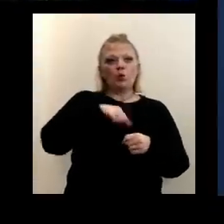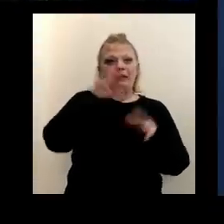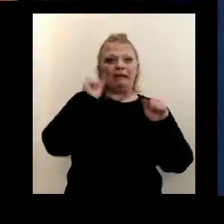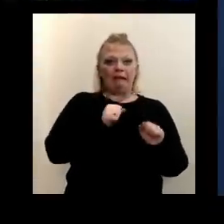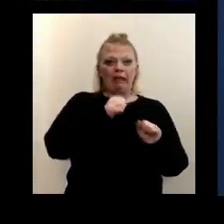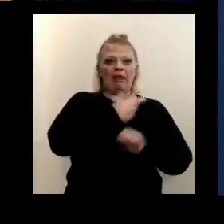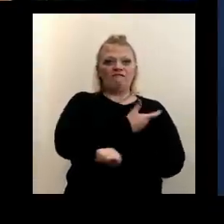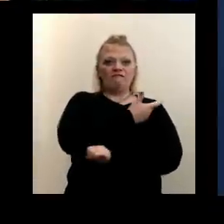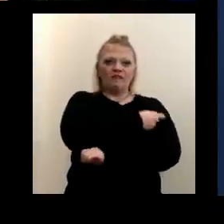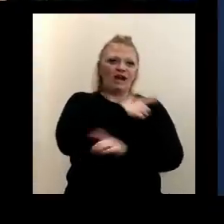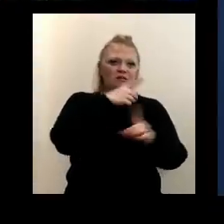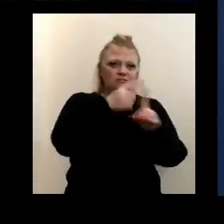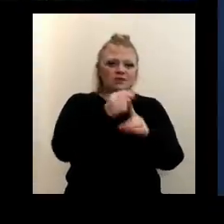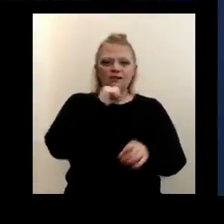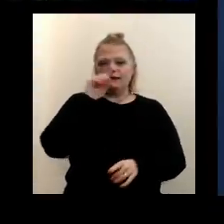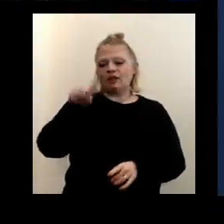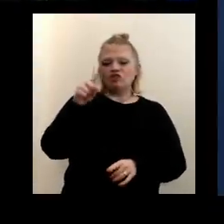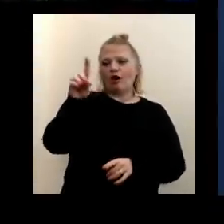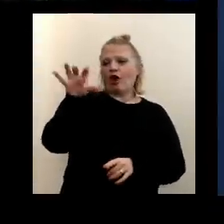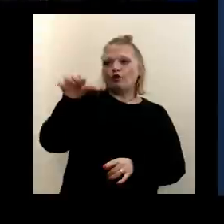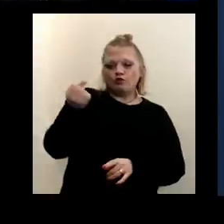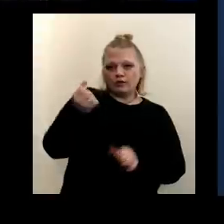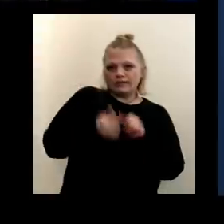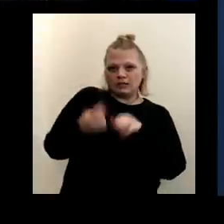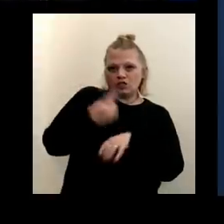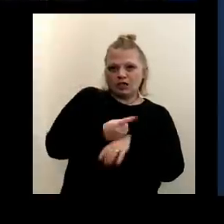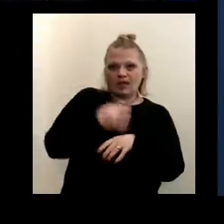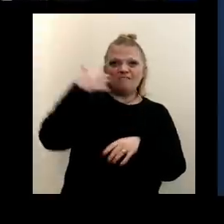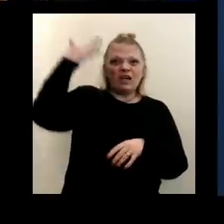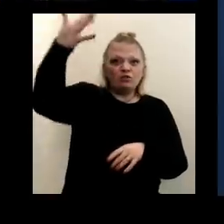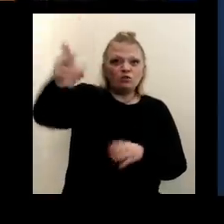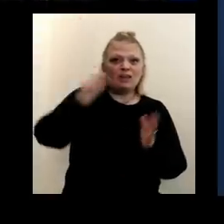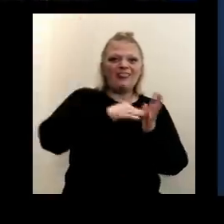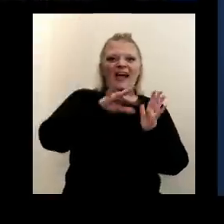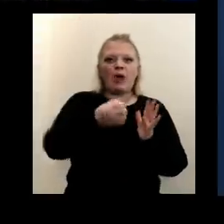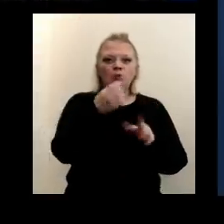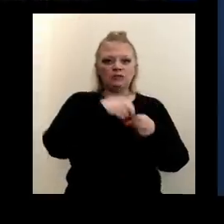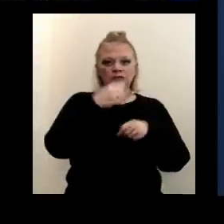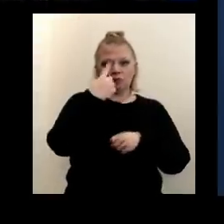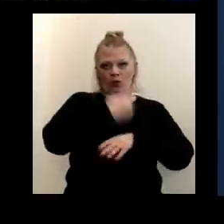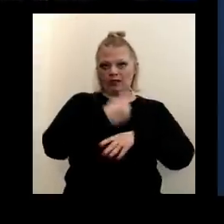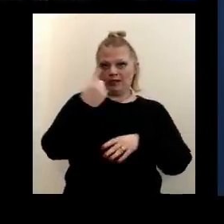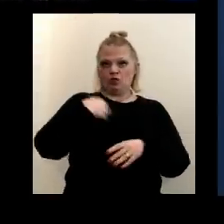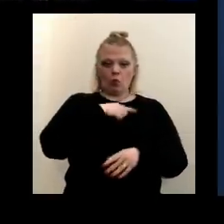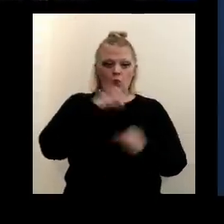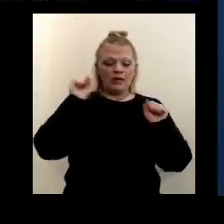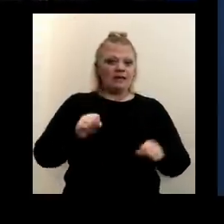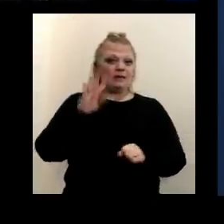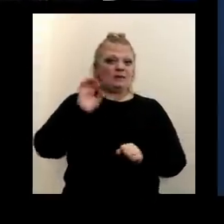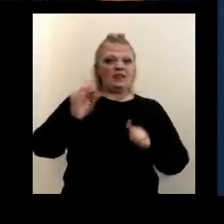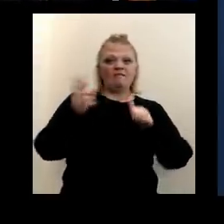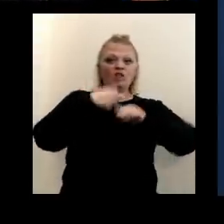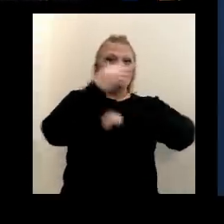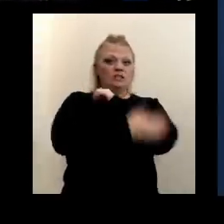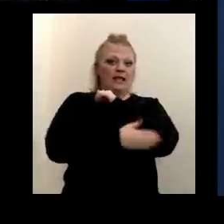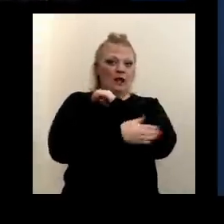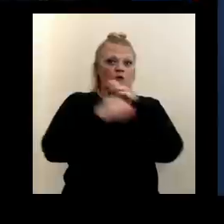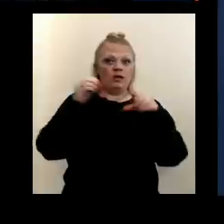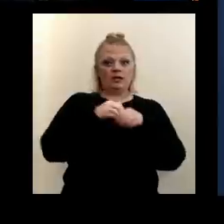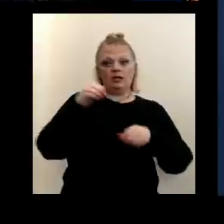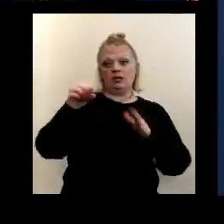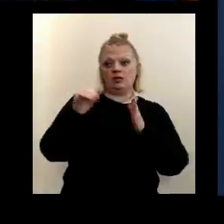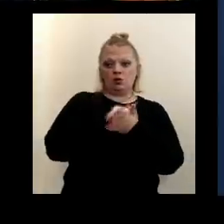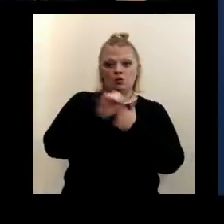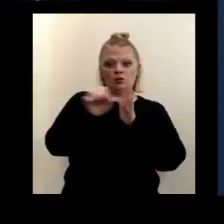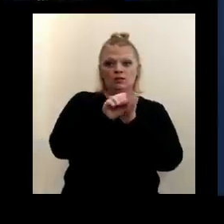vaccinate not just hundreds in a day, but eventually thousands, so that we can be one of the first counties in New York State to vaccinate our